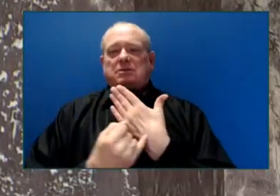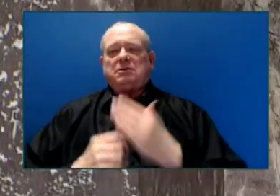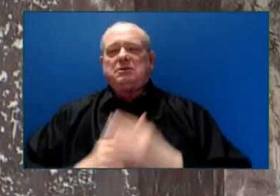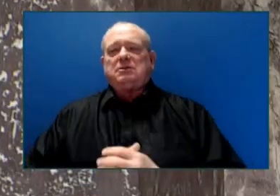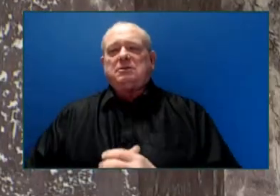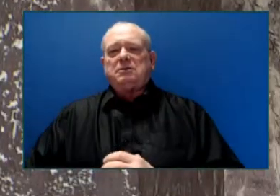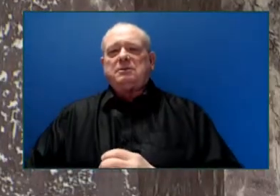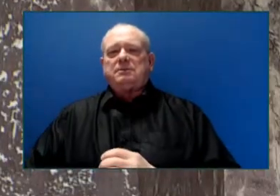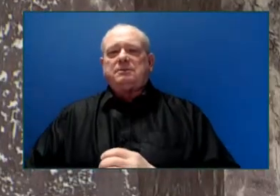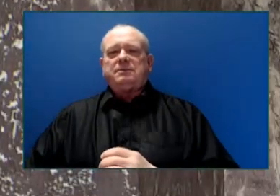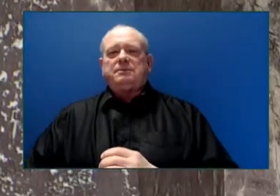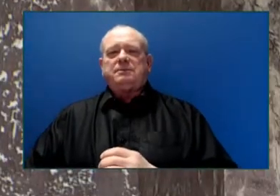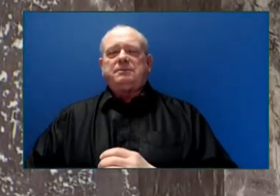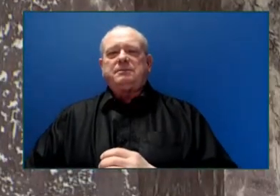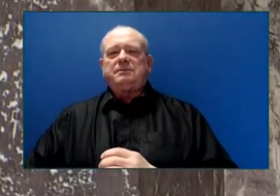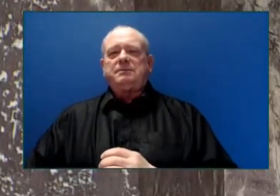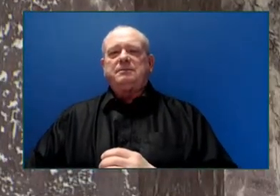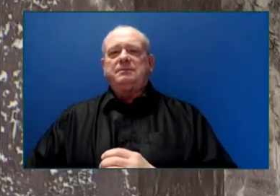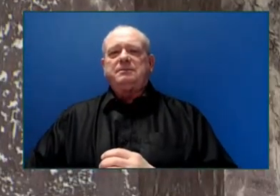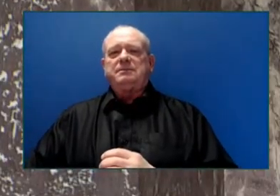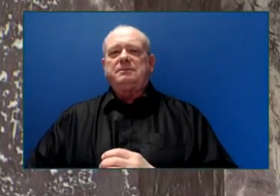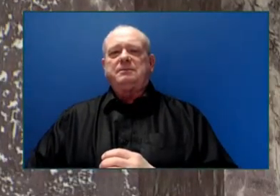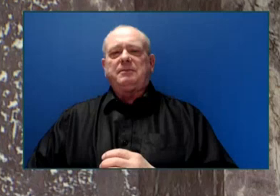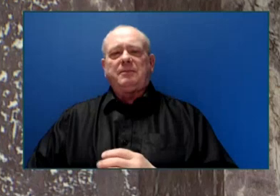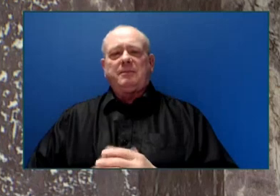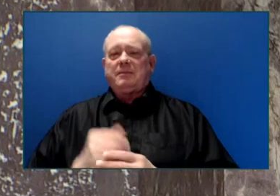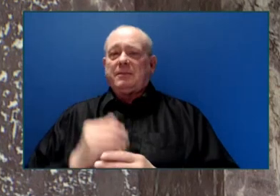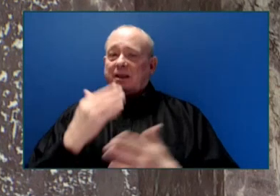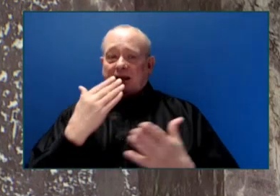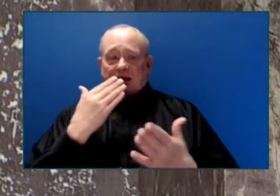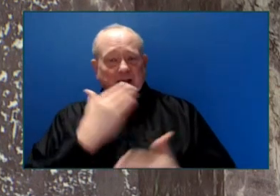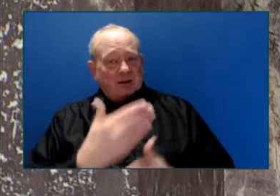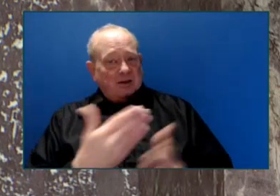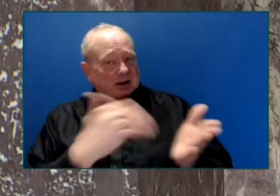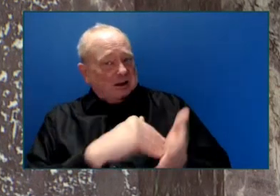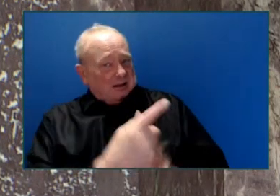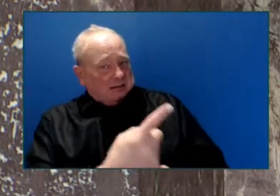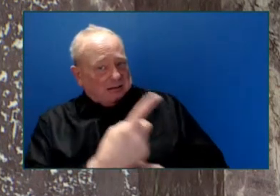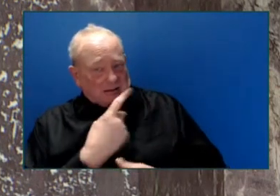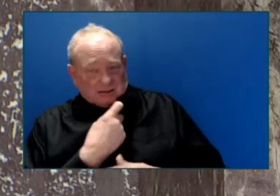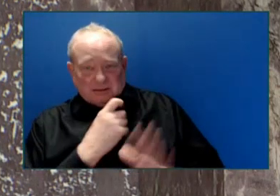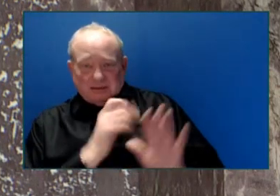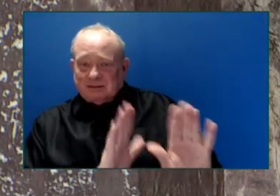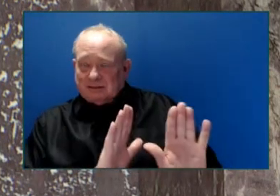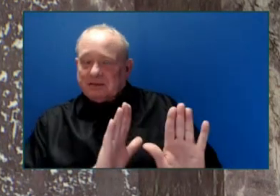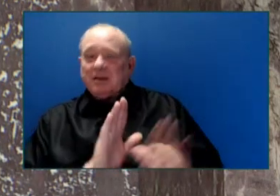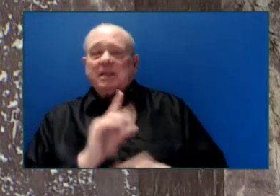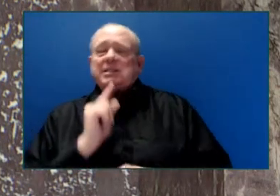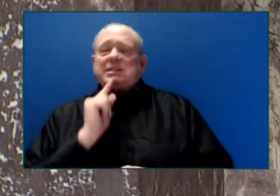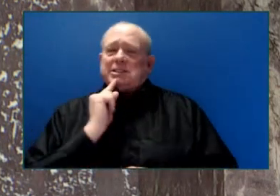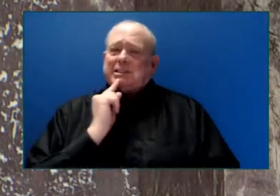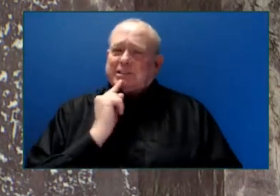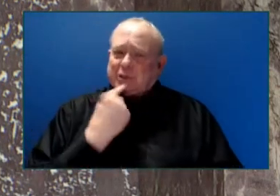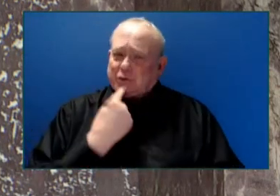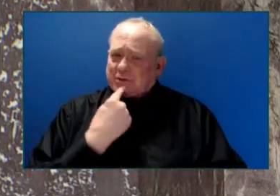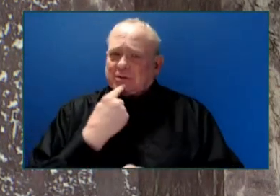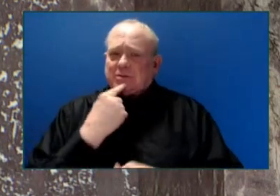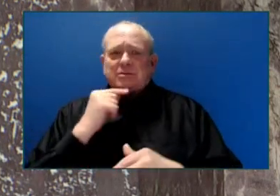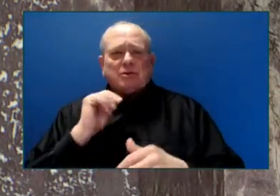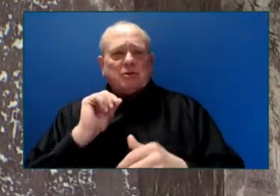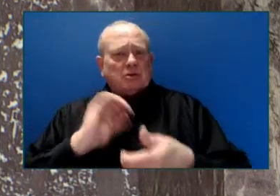to the member for the question. I'm absolutely serious of working with local governments to find housing solutions. The member